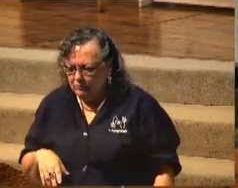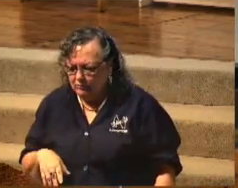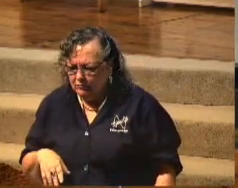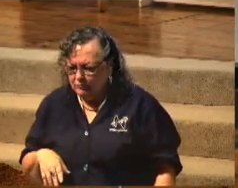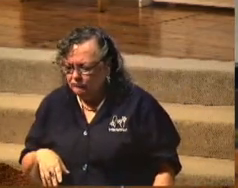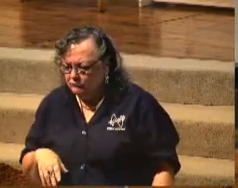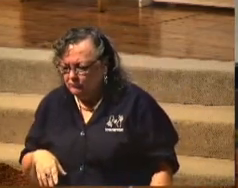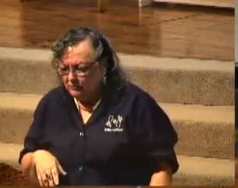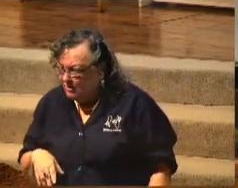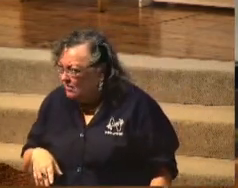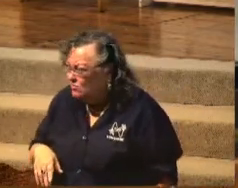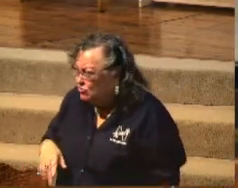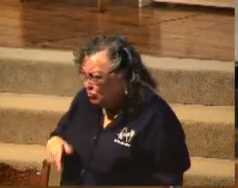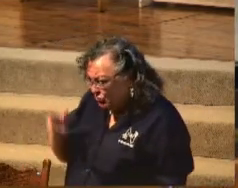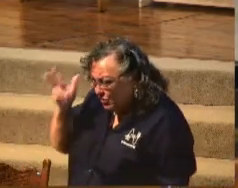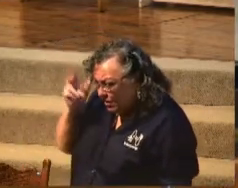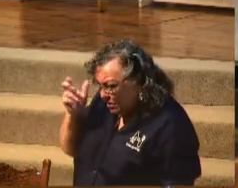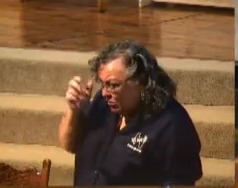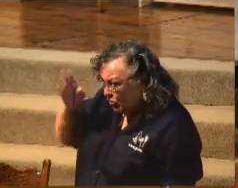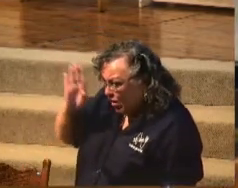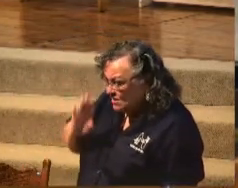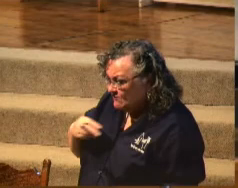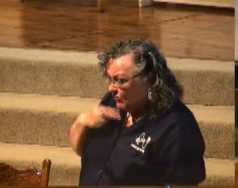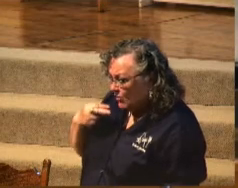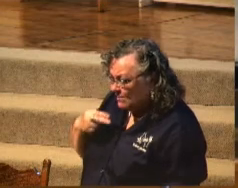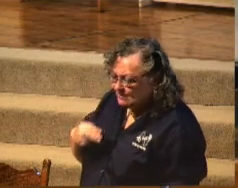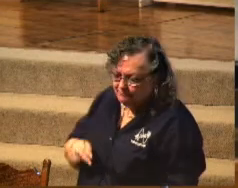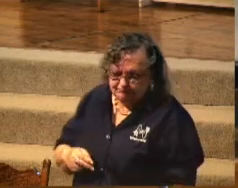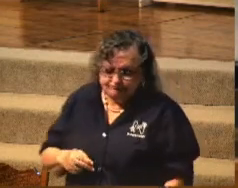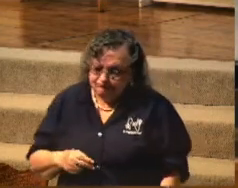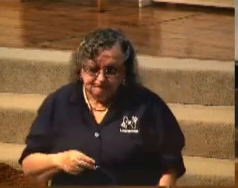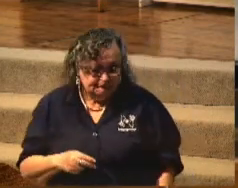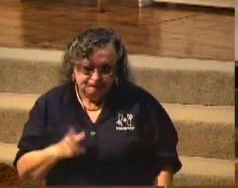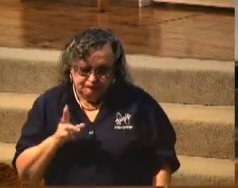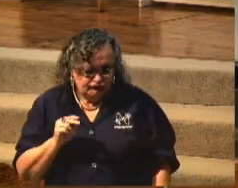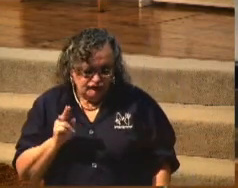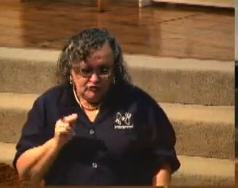He said, did you hear God's voice? He said, no.